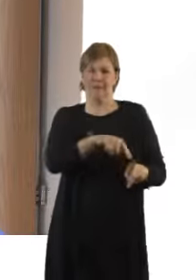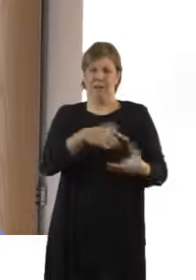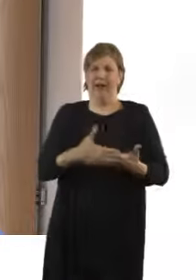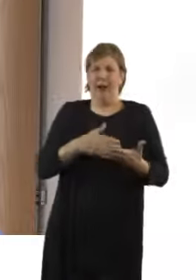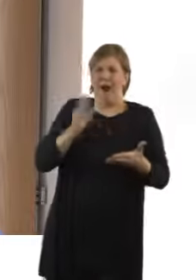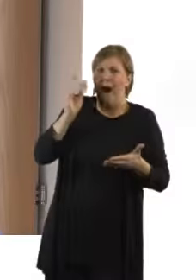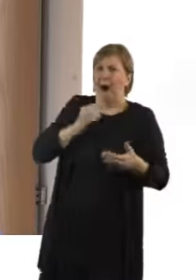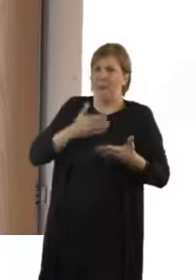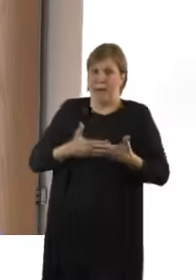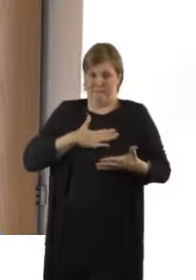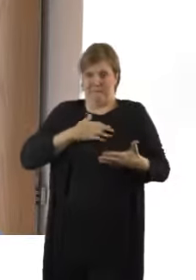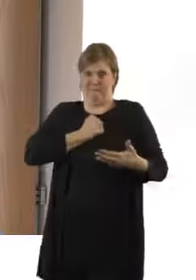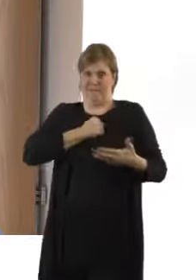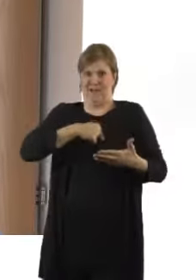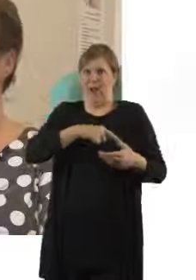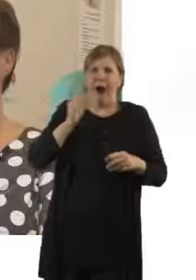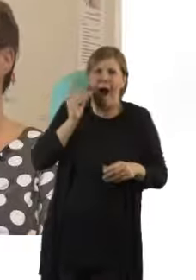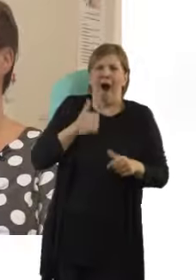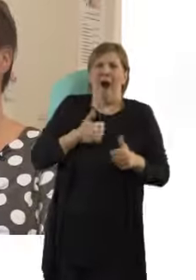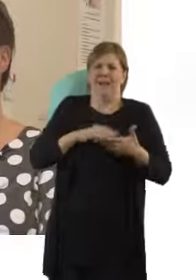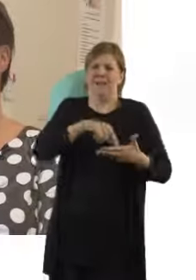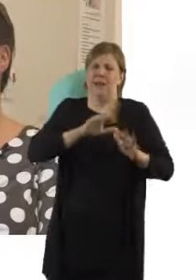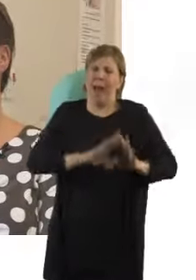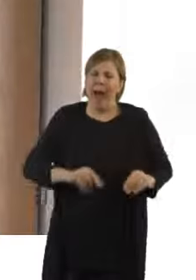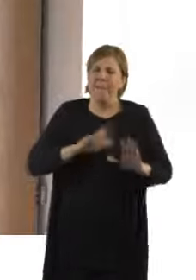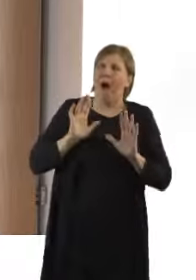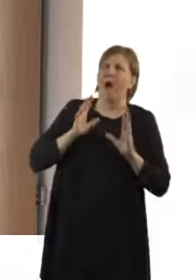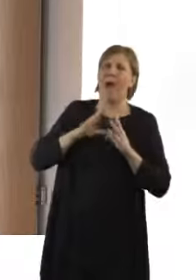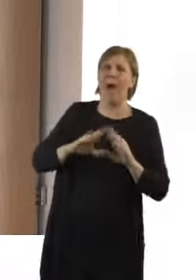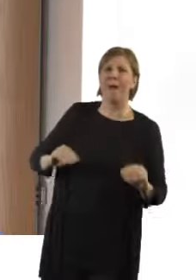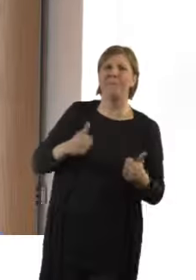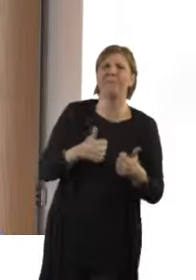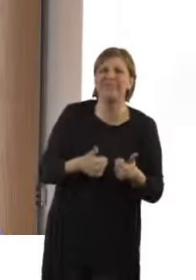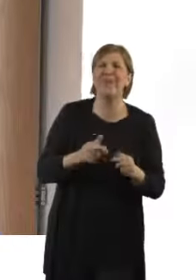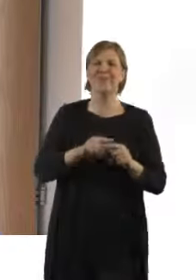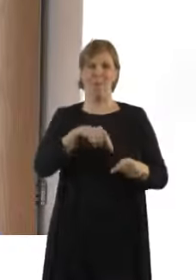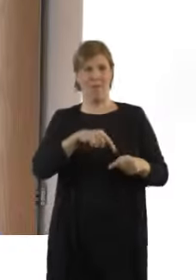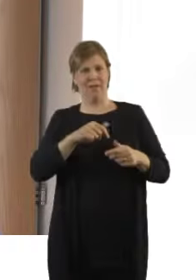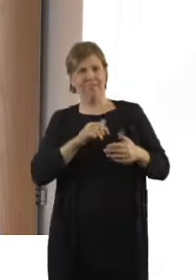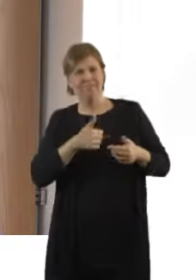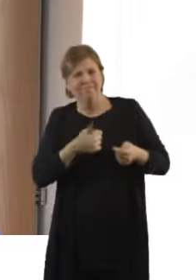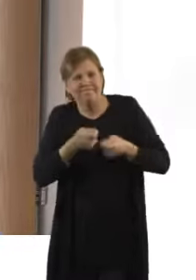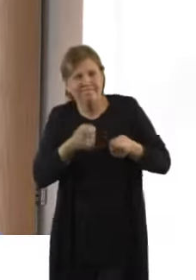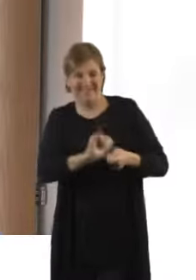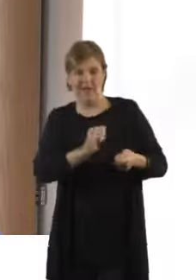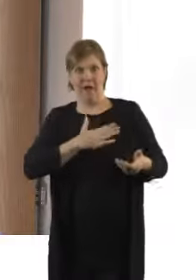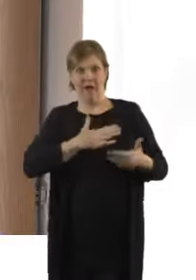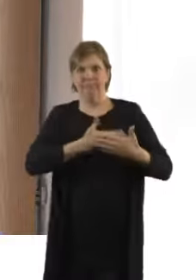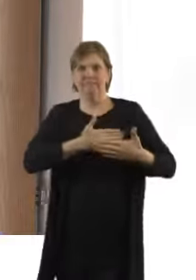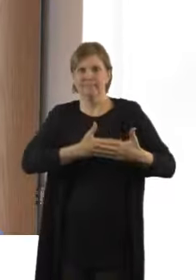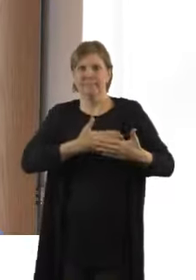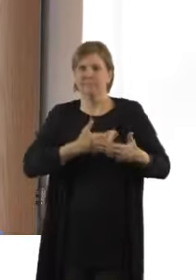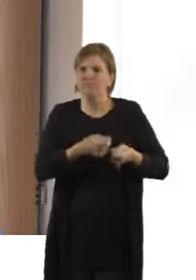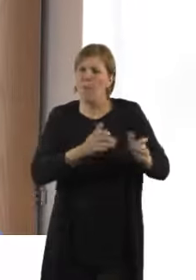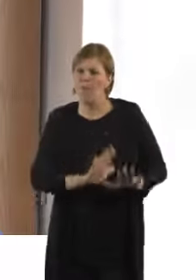It helps calm the baby down. It regulates the baby's heartbeat. It's very, very important for bonding as well. So